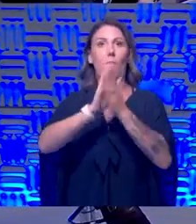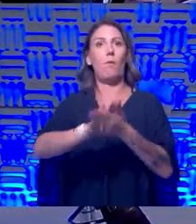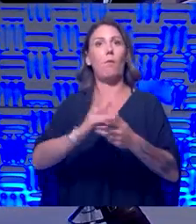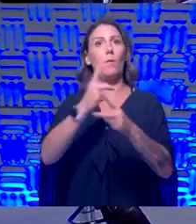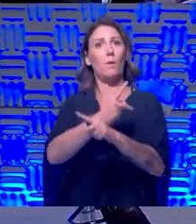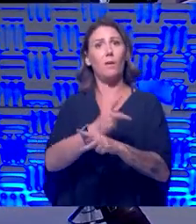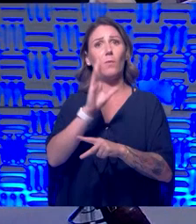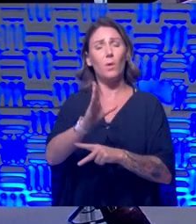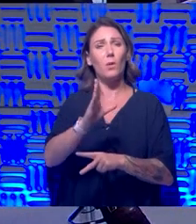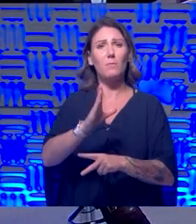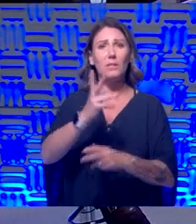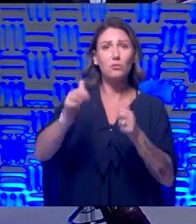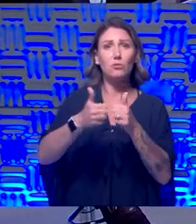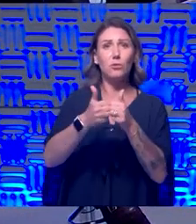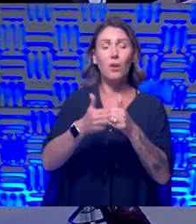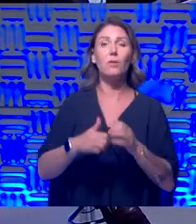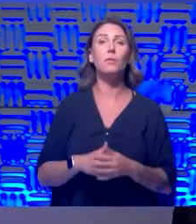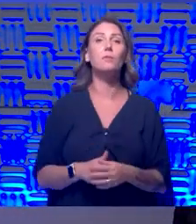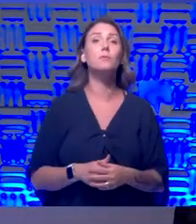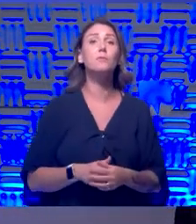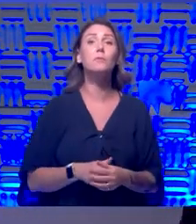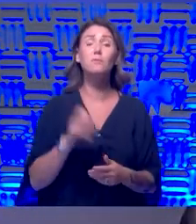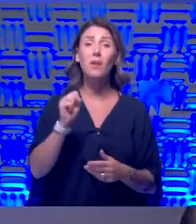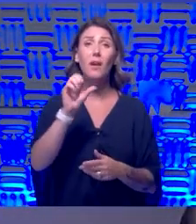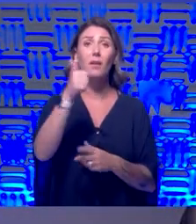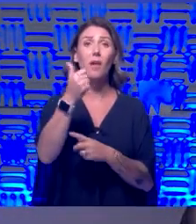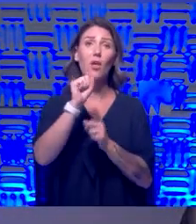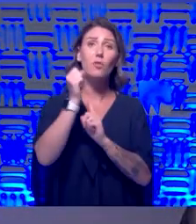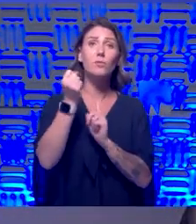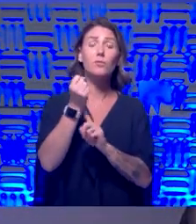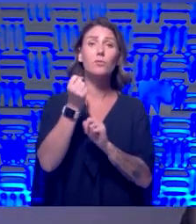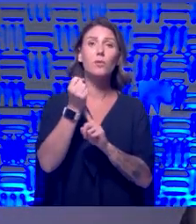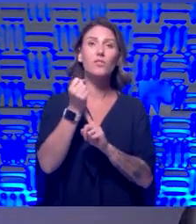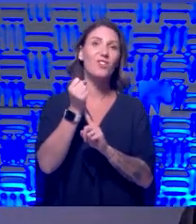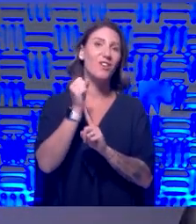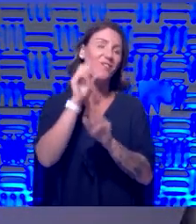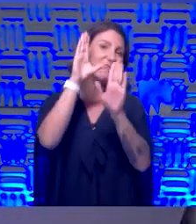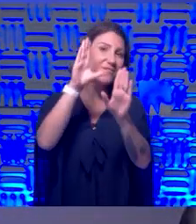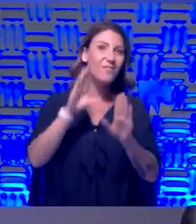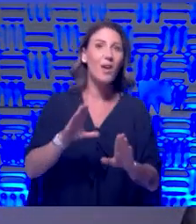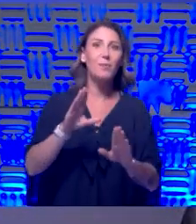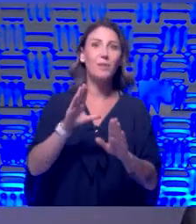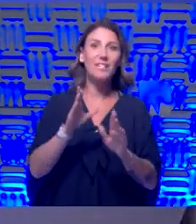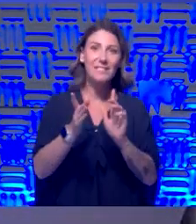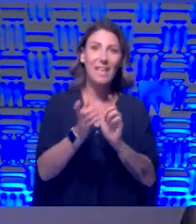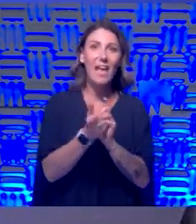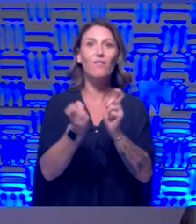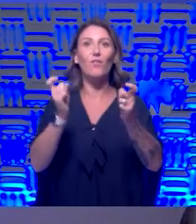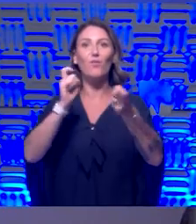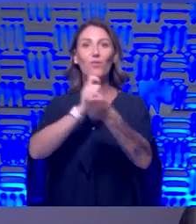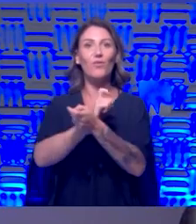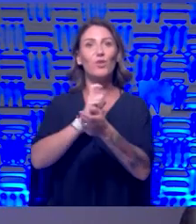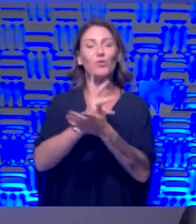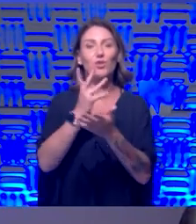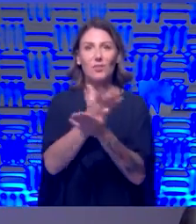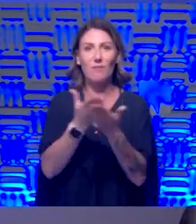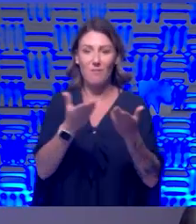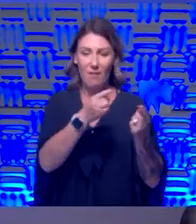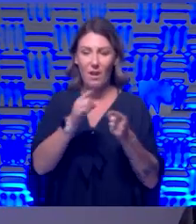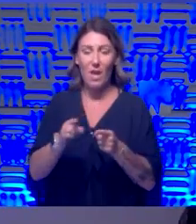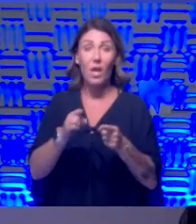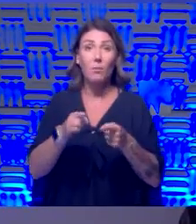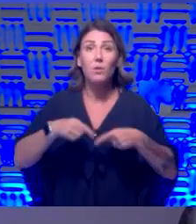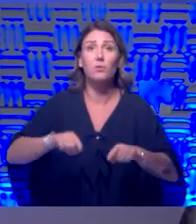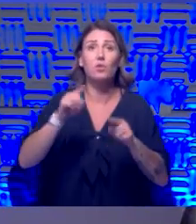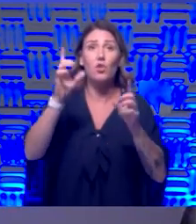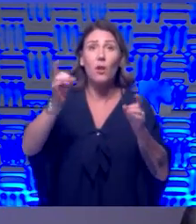Yeah. And the other piece is we've got this fabulous evolutionary hardware on board that when we get into a crisis, whether